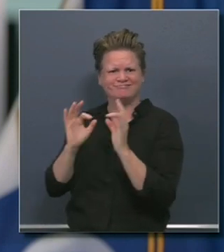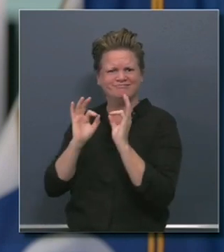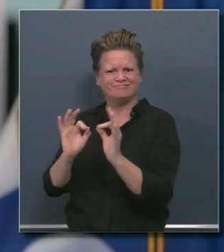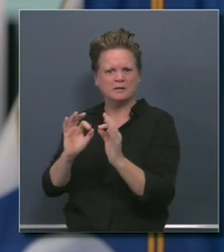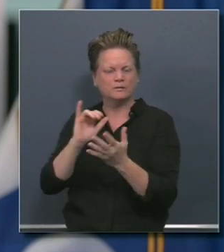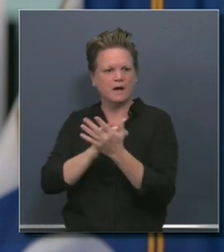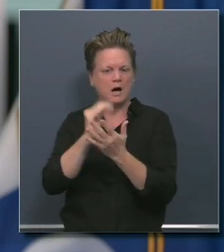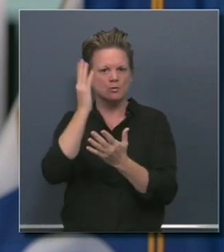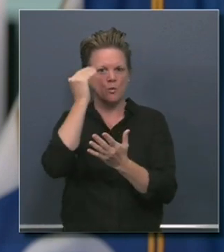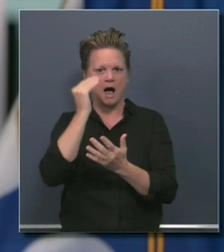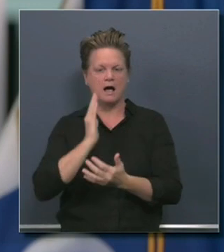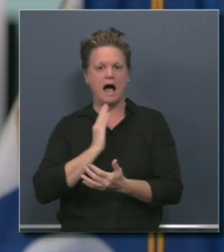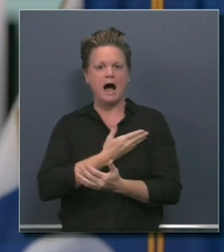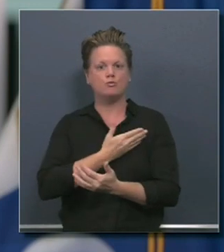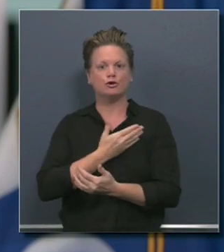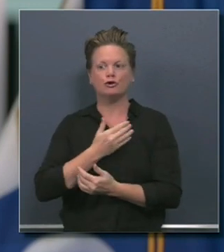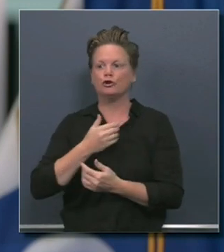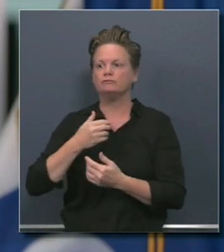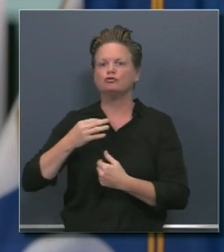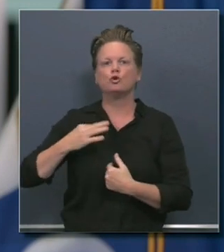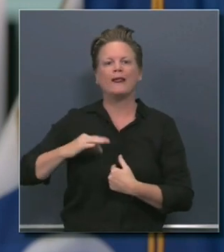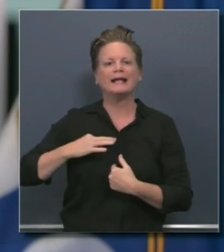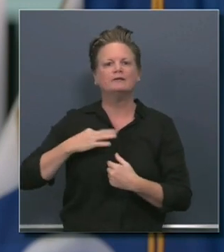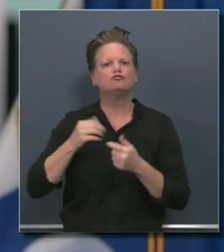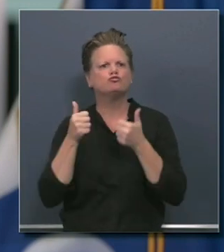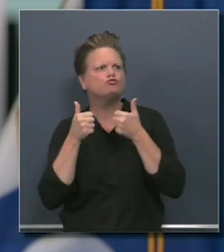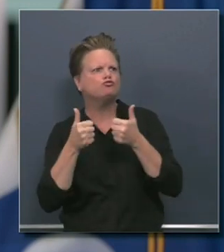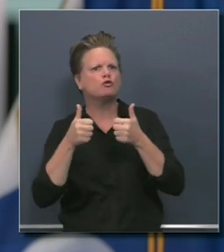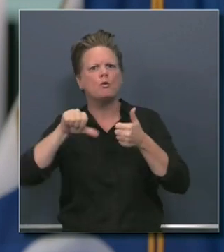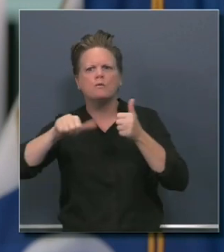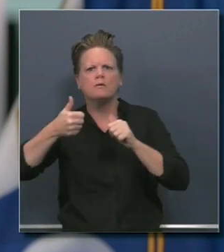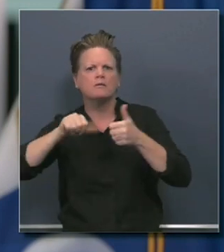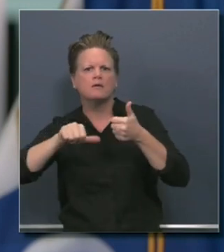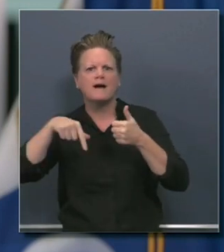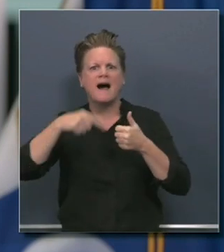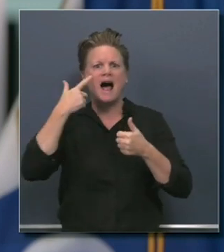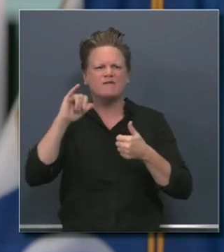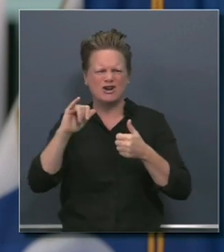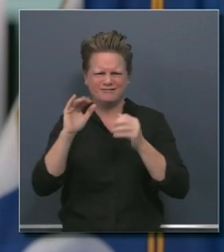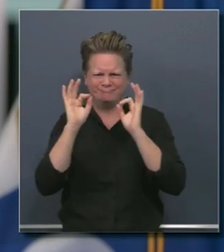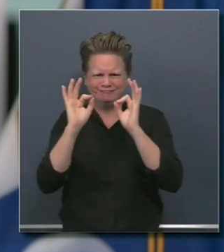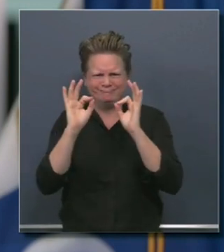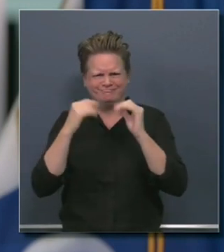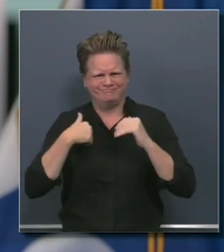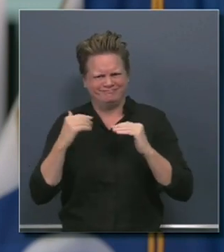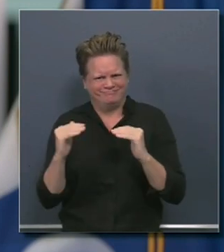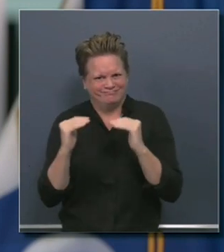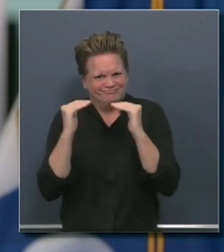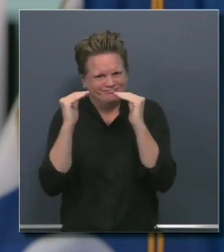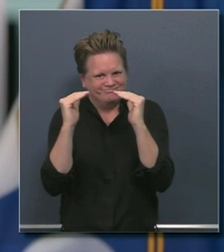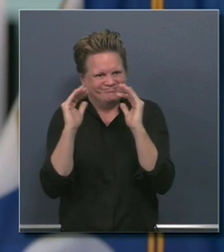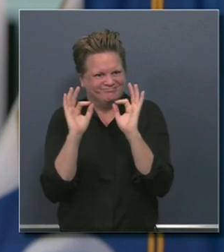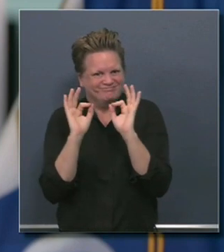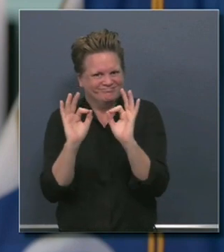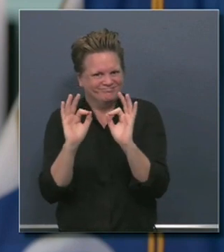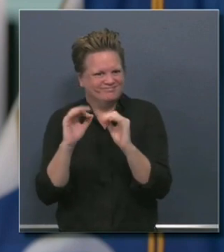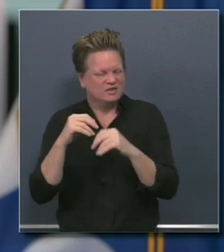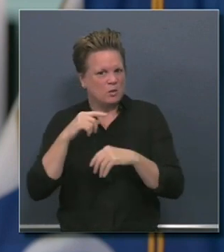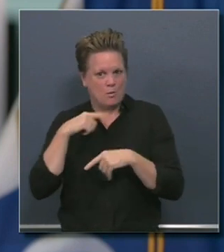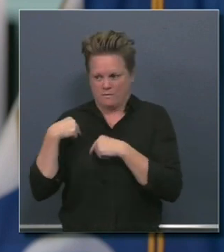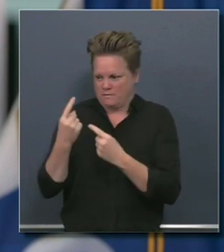assertions by an elected official, our bond rating agencies upgraded the state on two occasions in the last year.